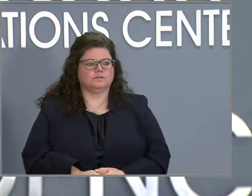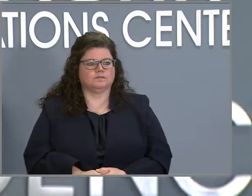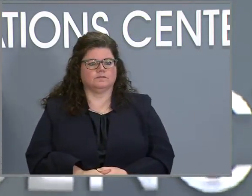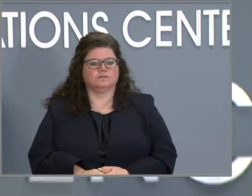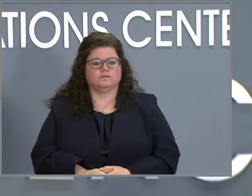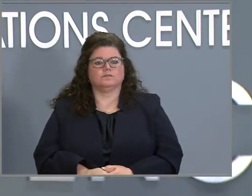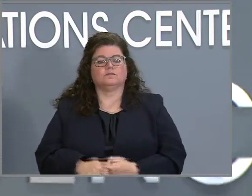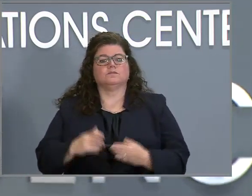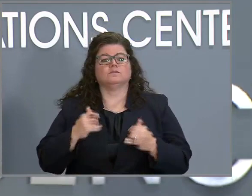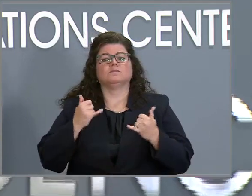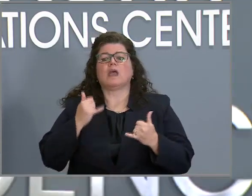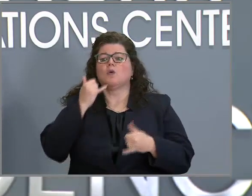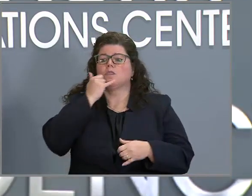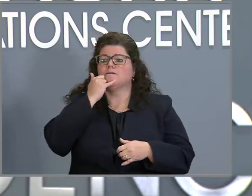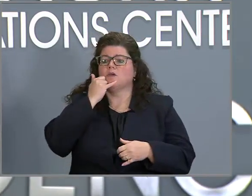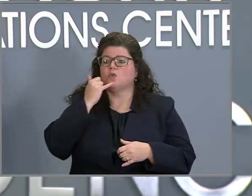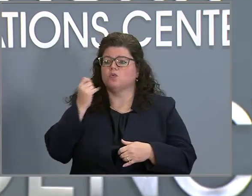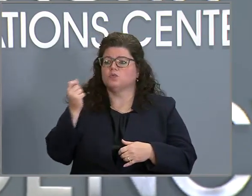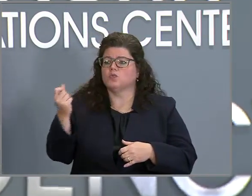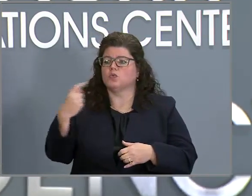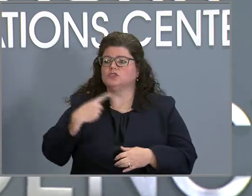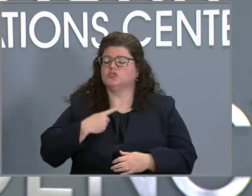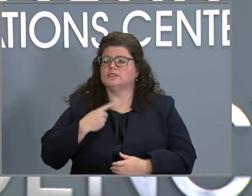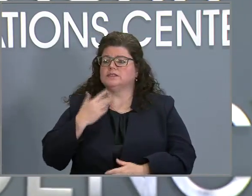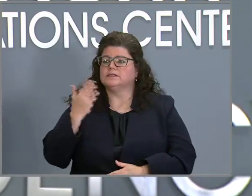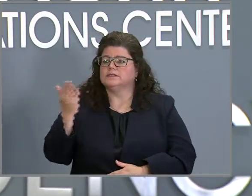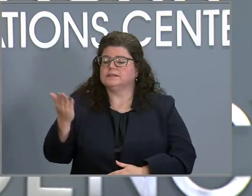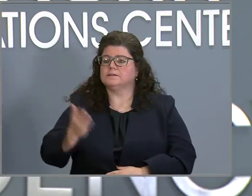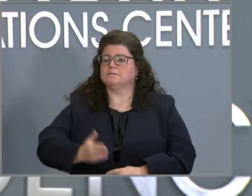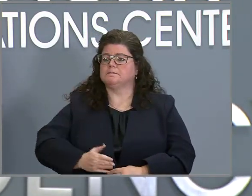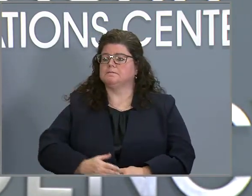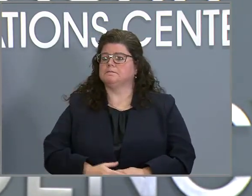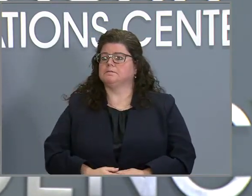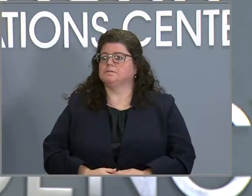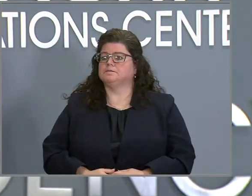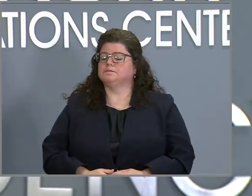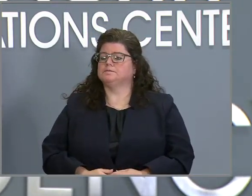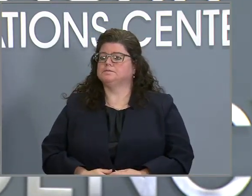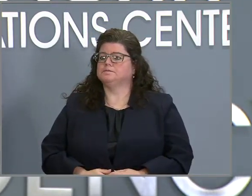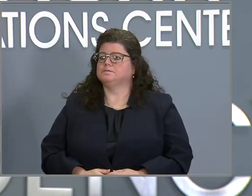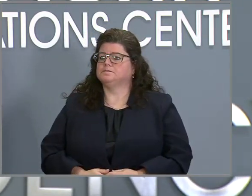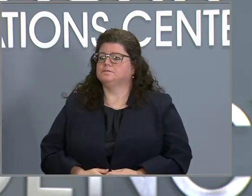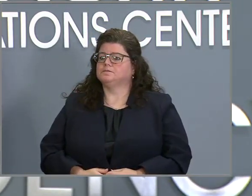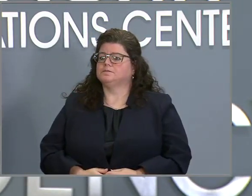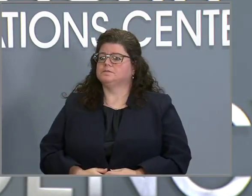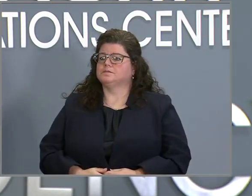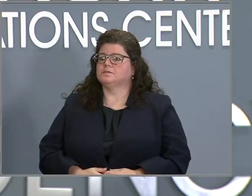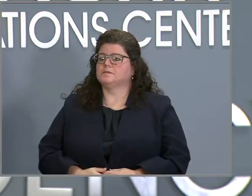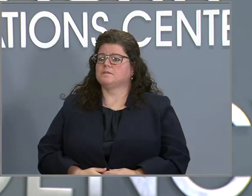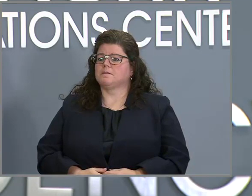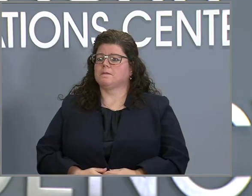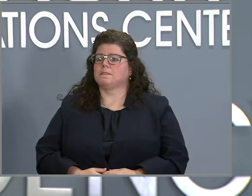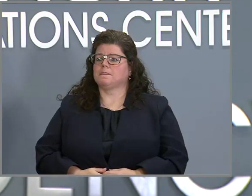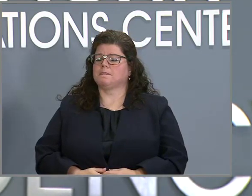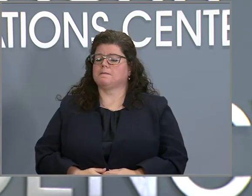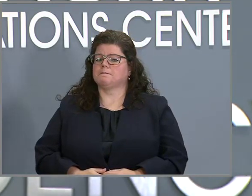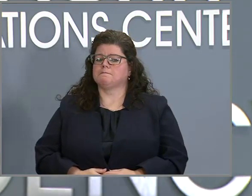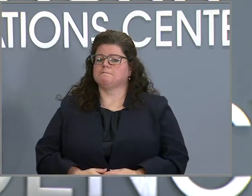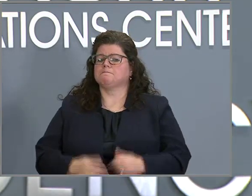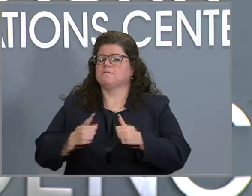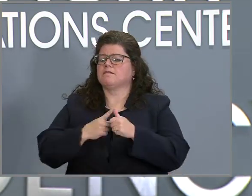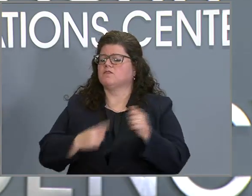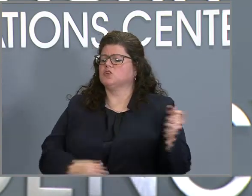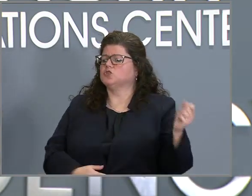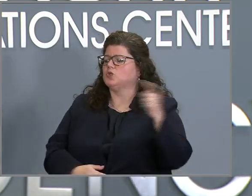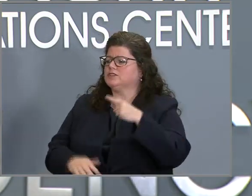We'll now go to the phones if we have any questions from media calling in calling in. Our first question on the